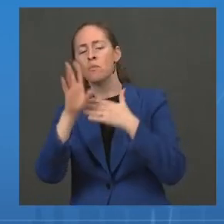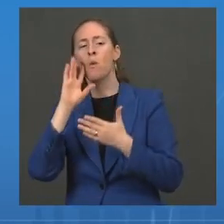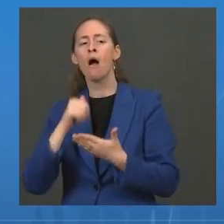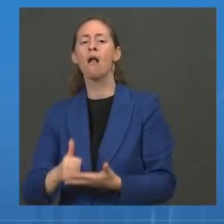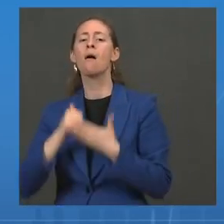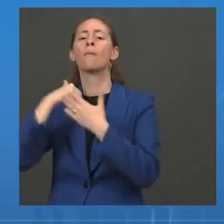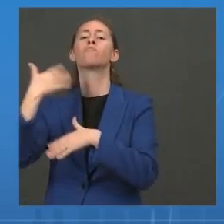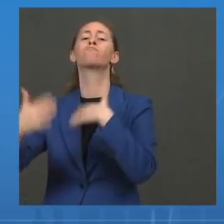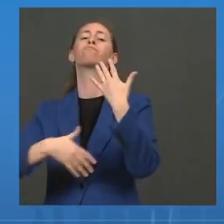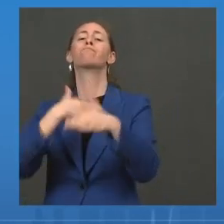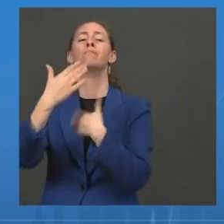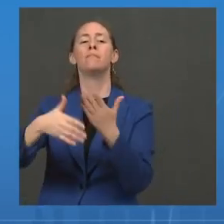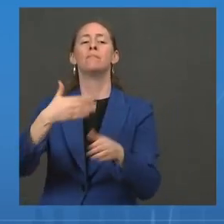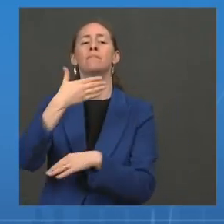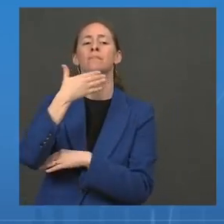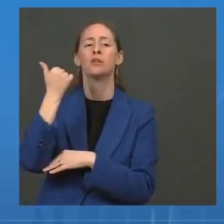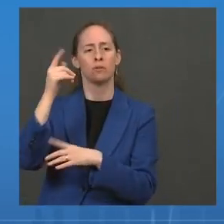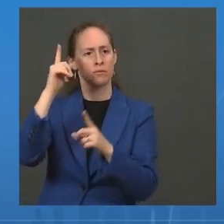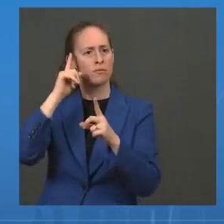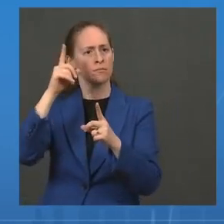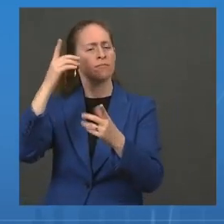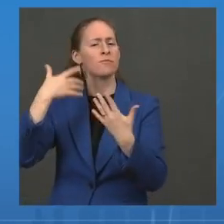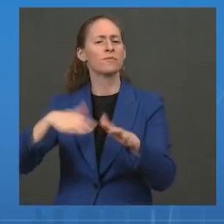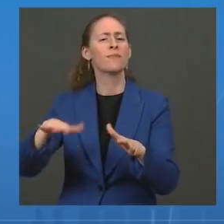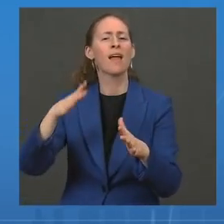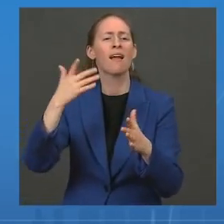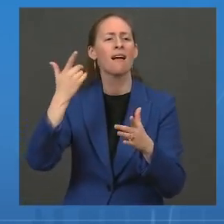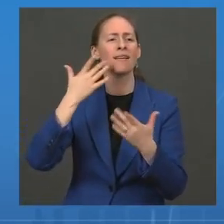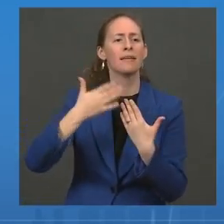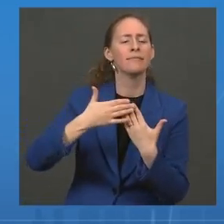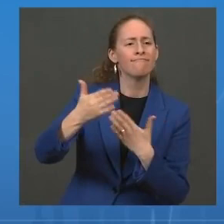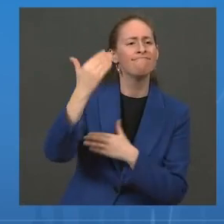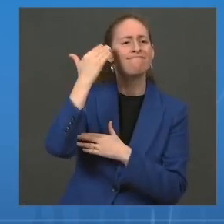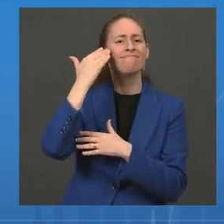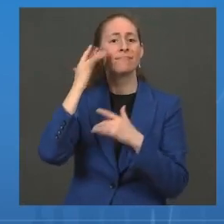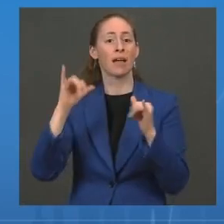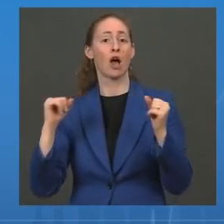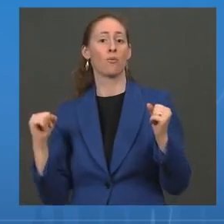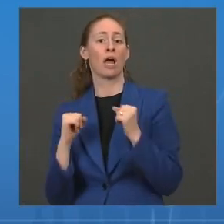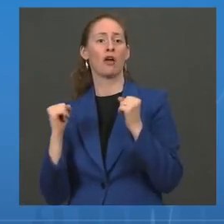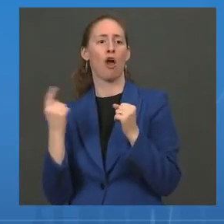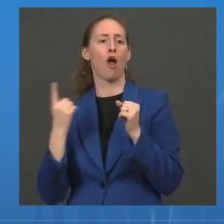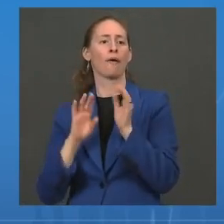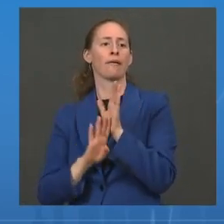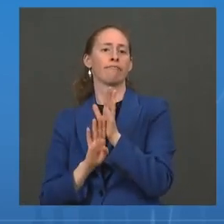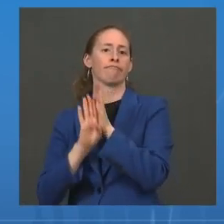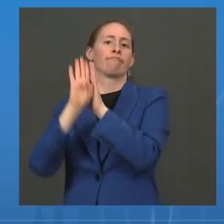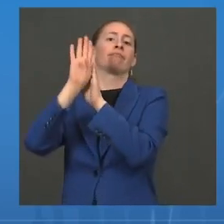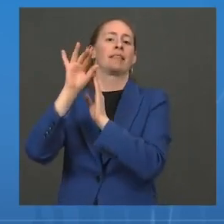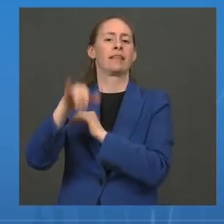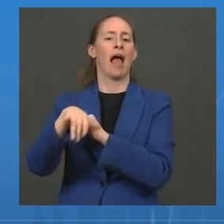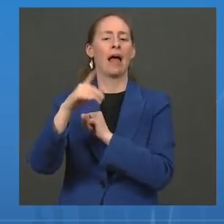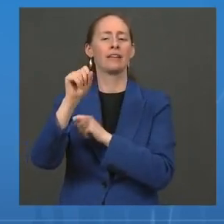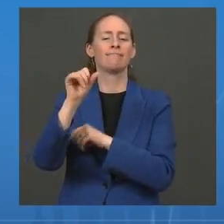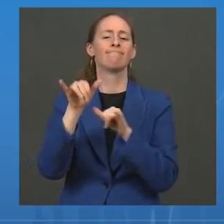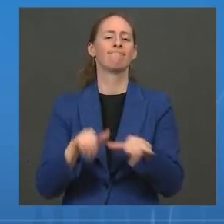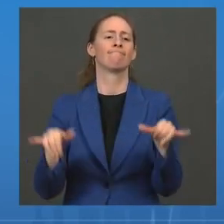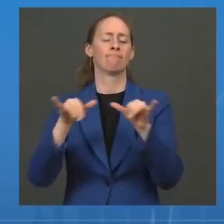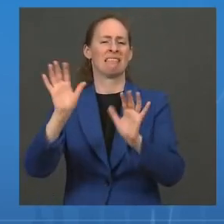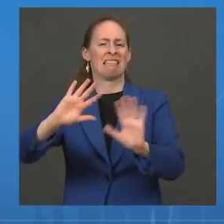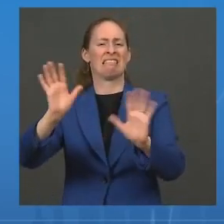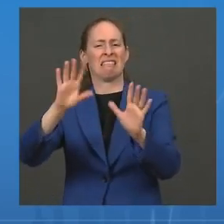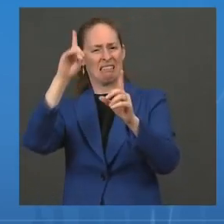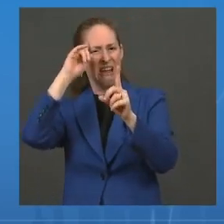in preventing some of these surges that you're hearing about. And as you likely know, FDA is currently looking at the data